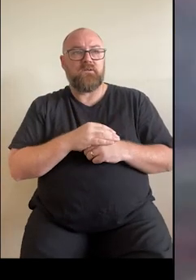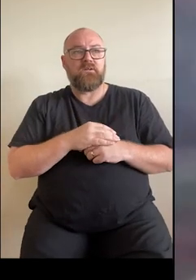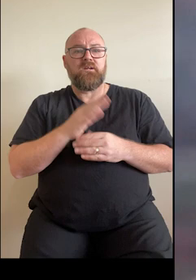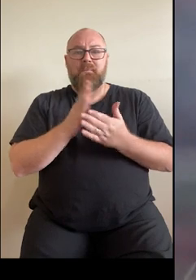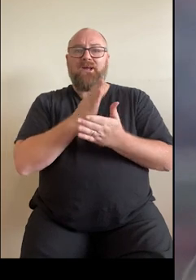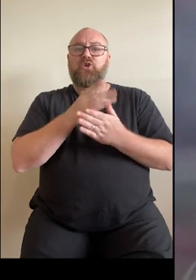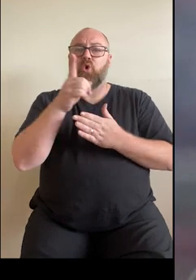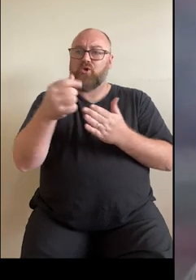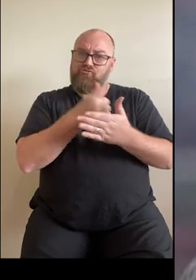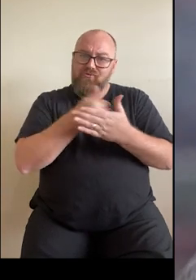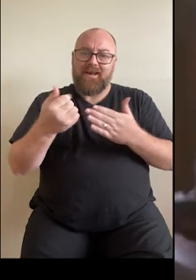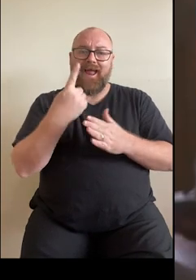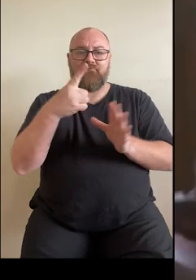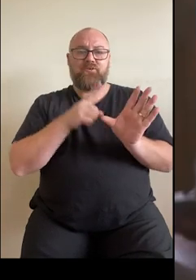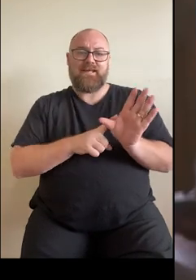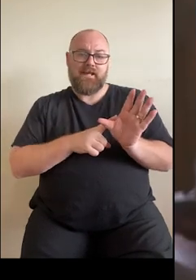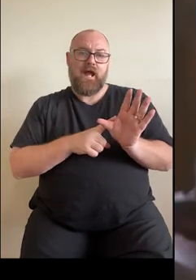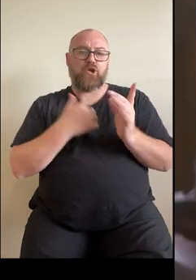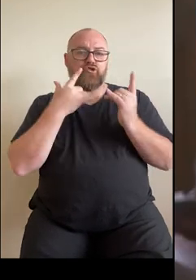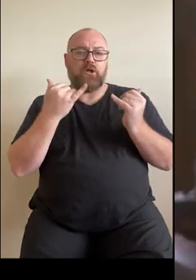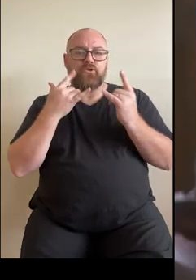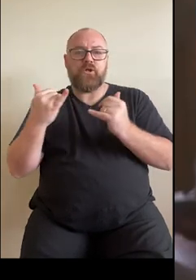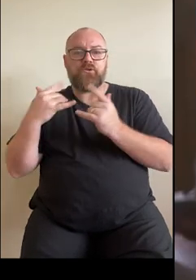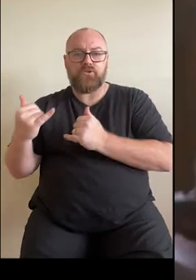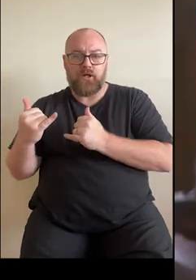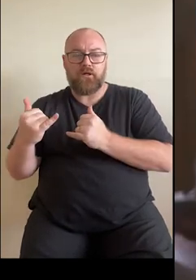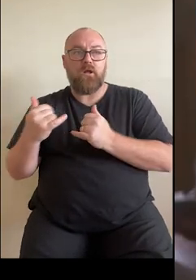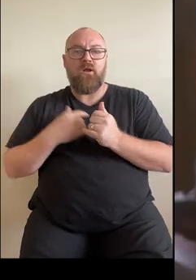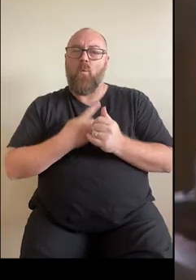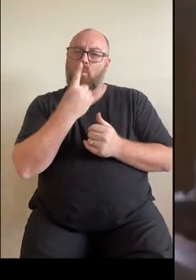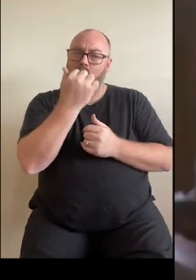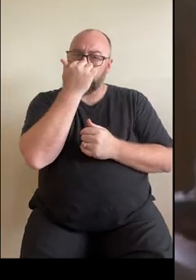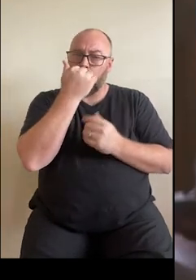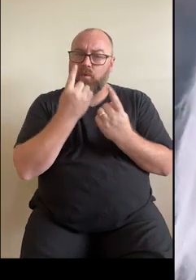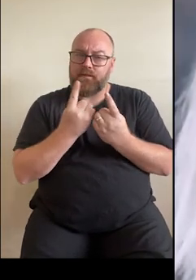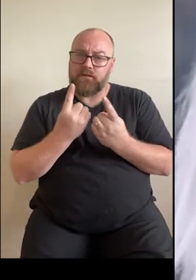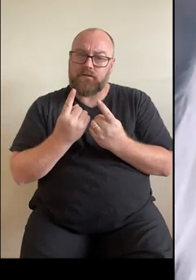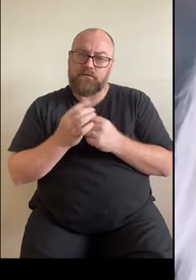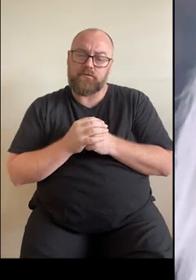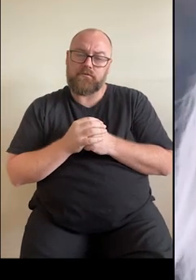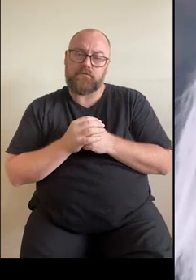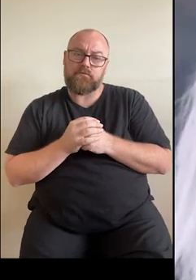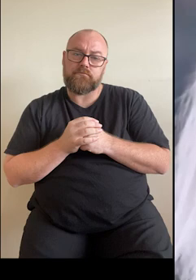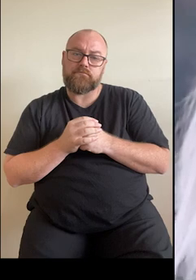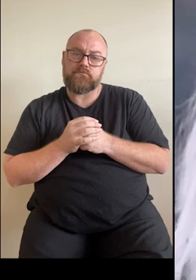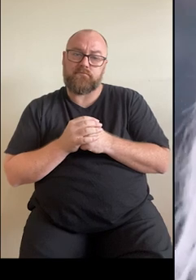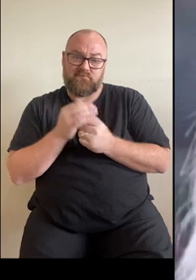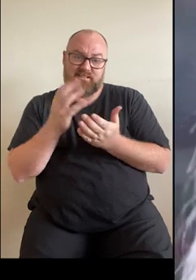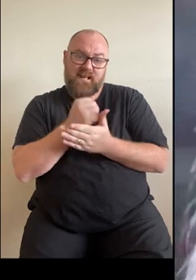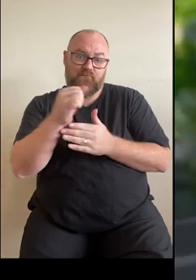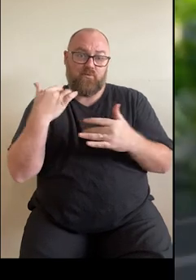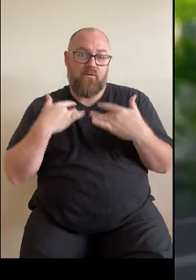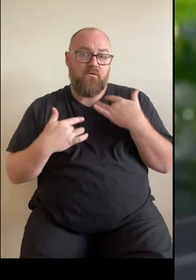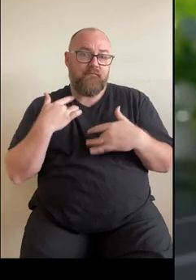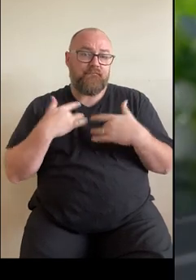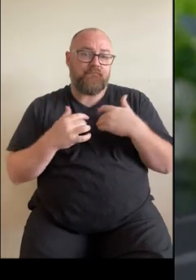regular annual routine. You know it's just one small thing you can do that you know maybe save your life.